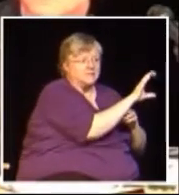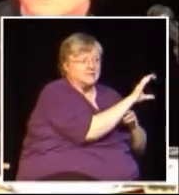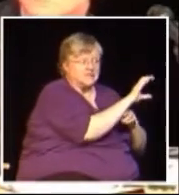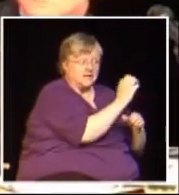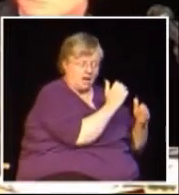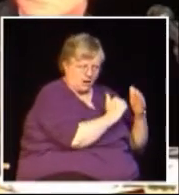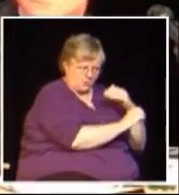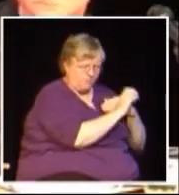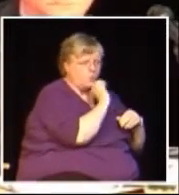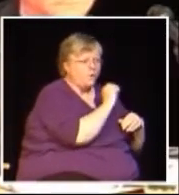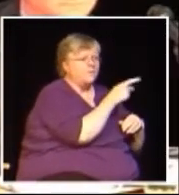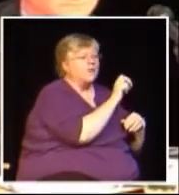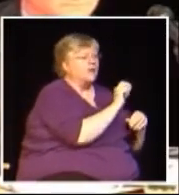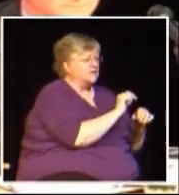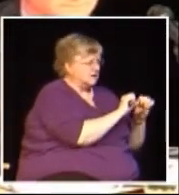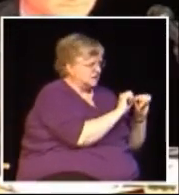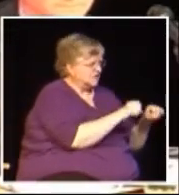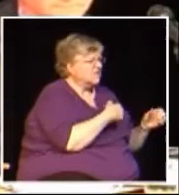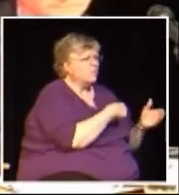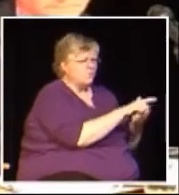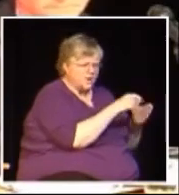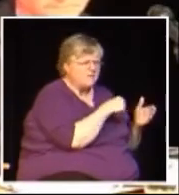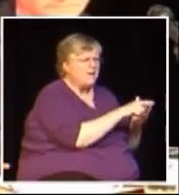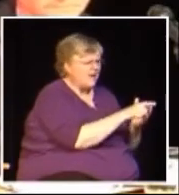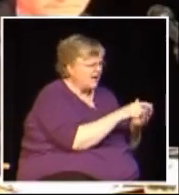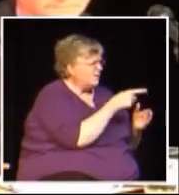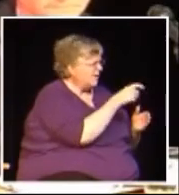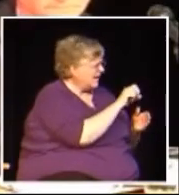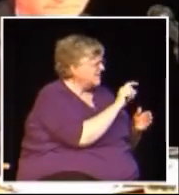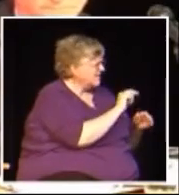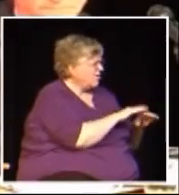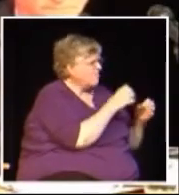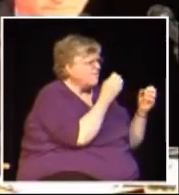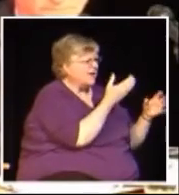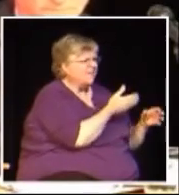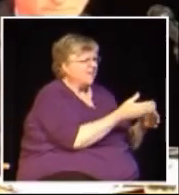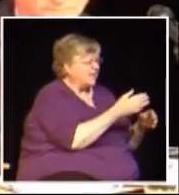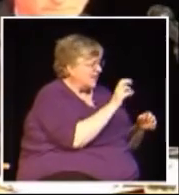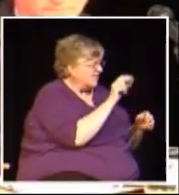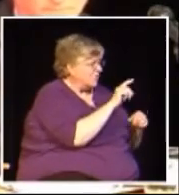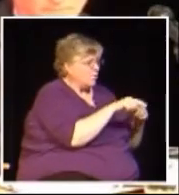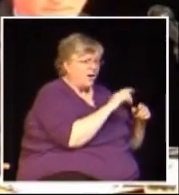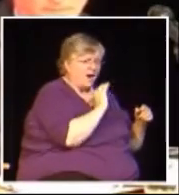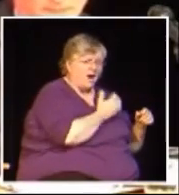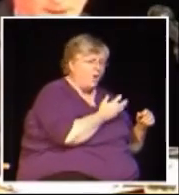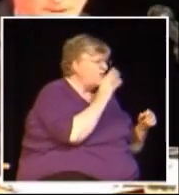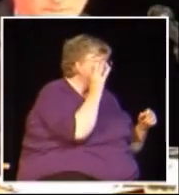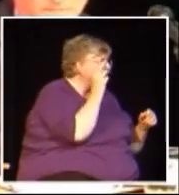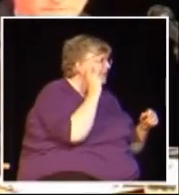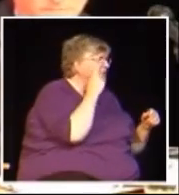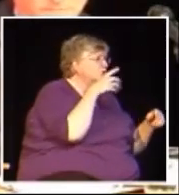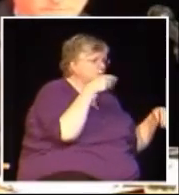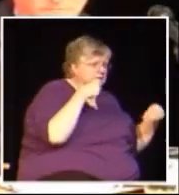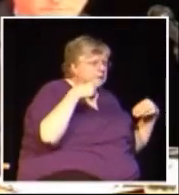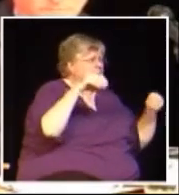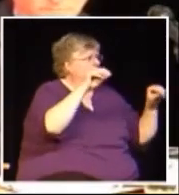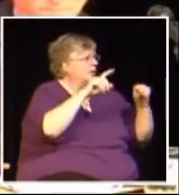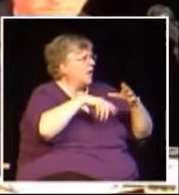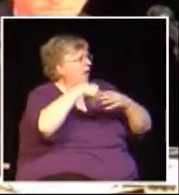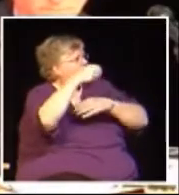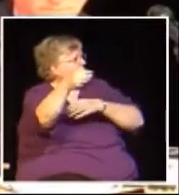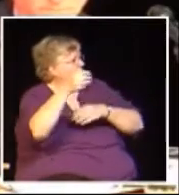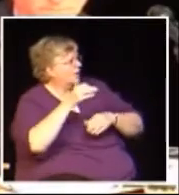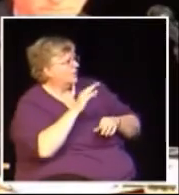are sold outside the province. And under the old PST system we paid PST on some production costs even when our produce was being exported.